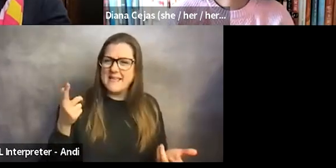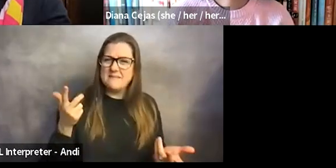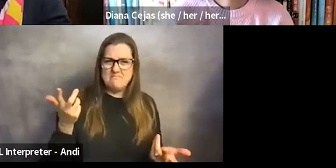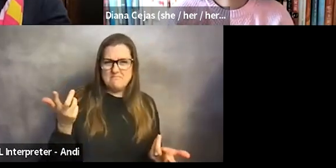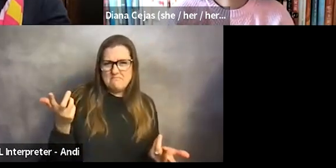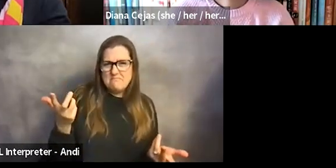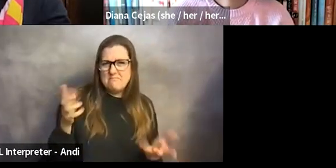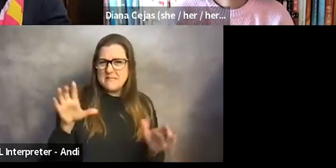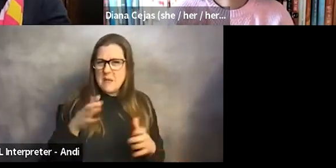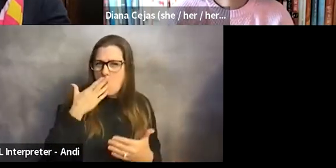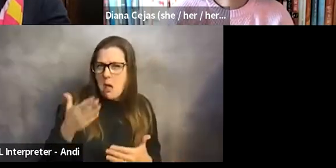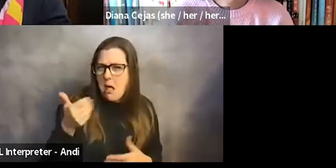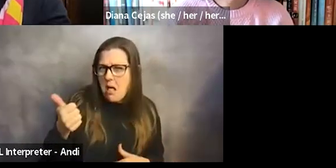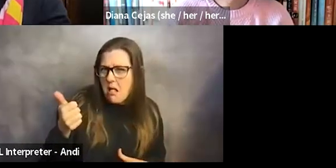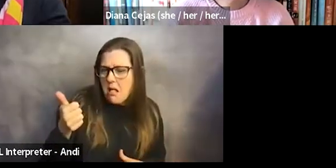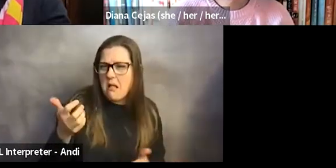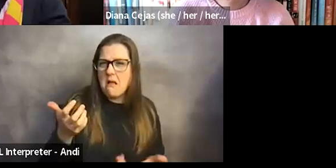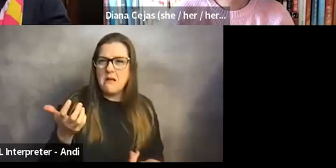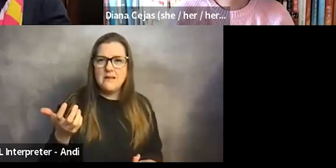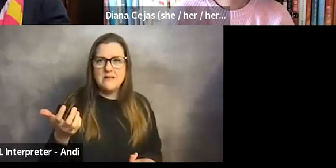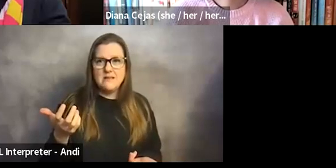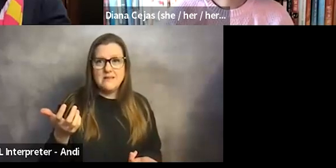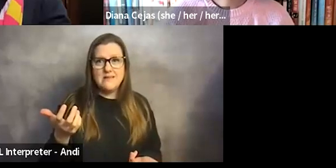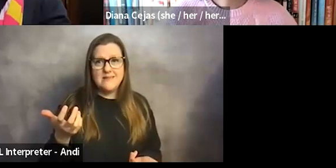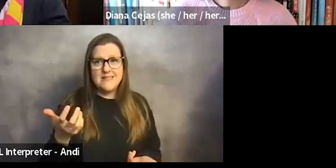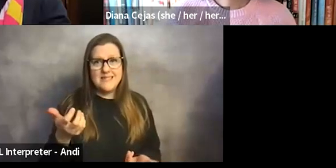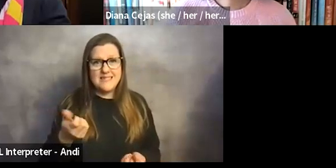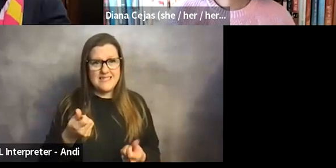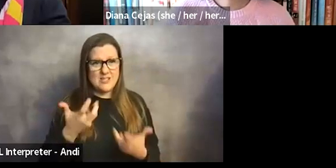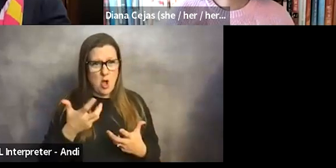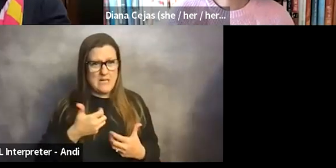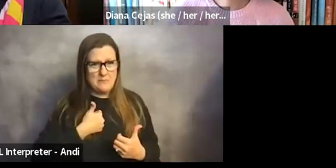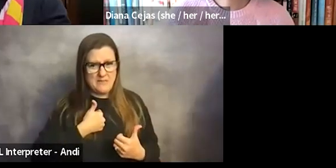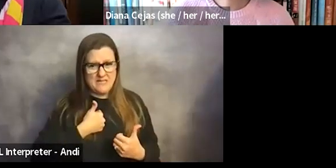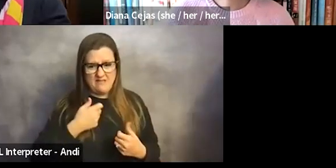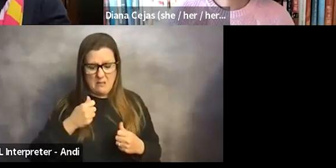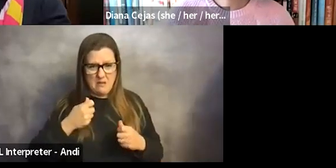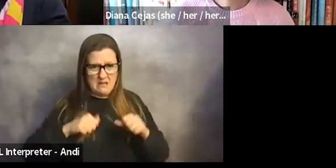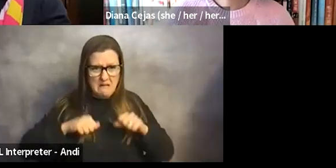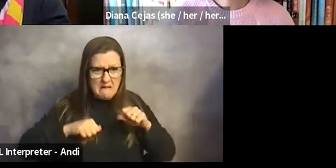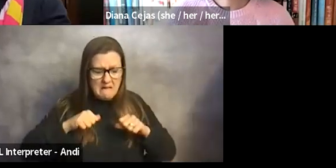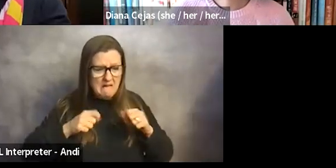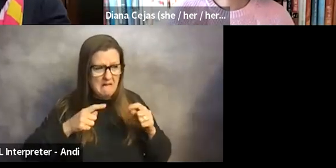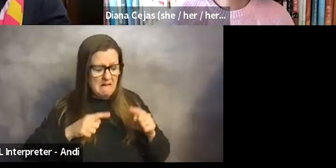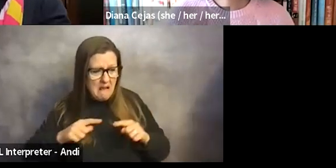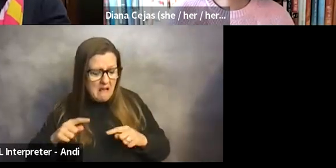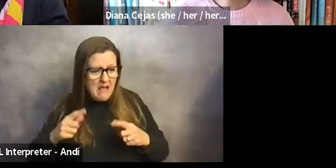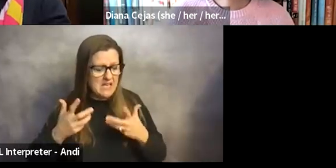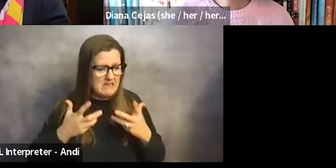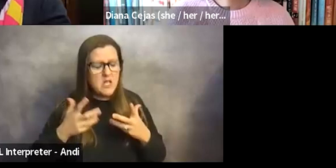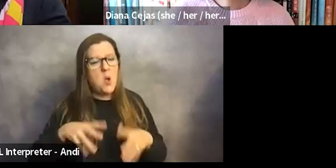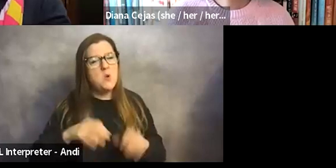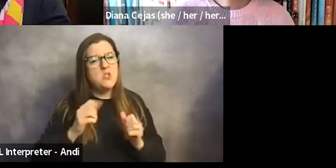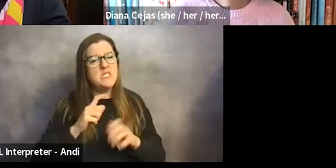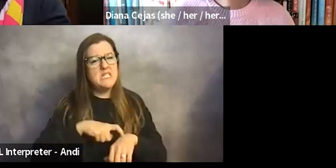You've done so well, which kind of made me second guess things that were going on. So it took a while for me to come to terms